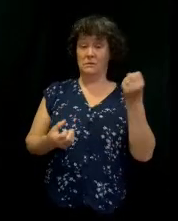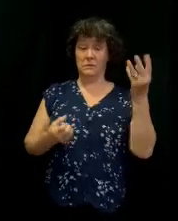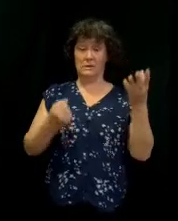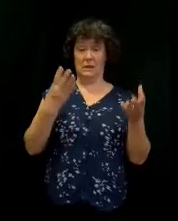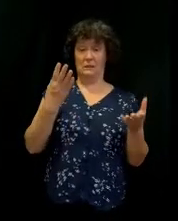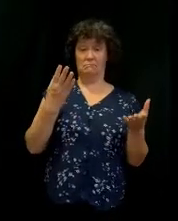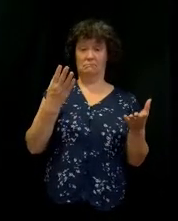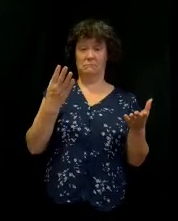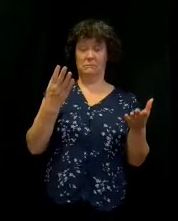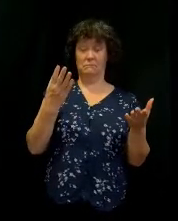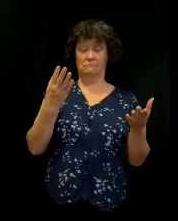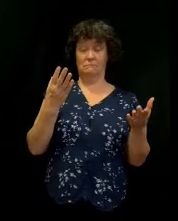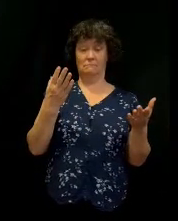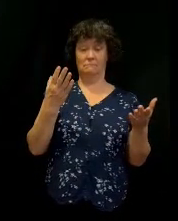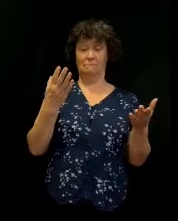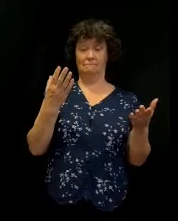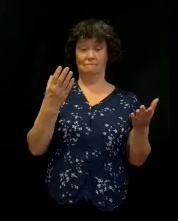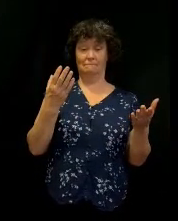You see before you ever sing.